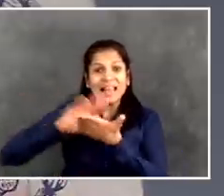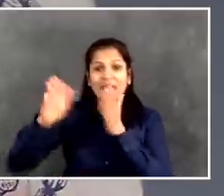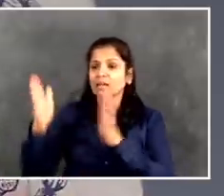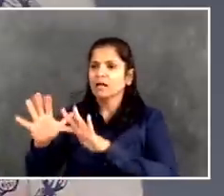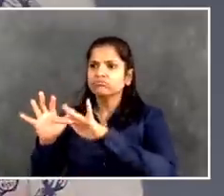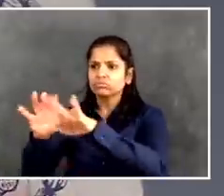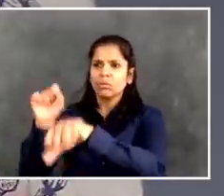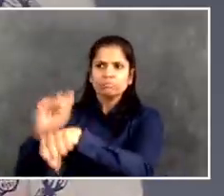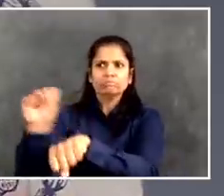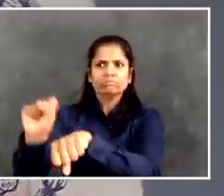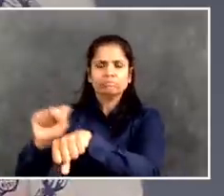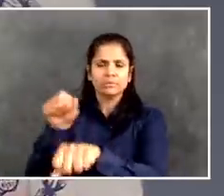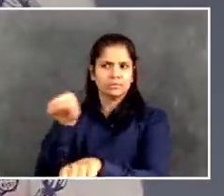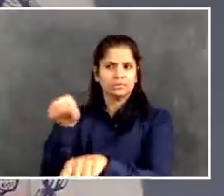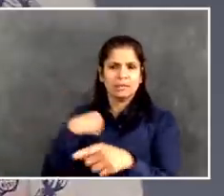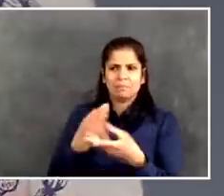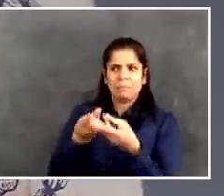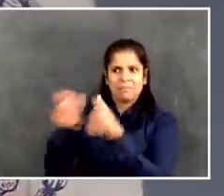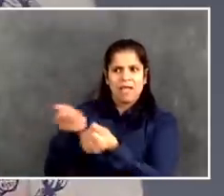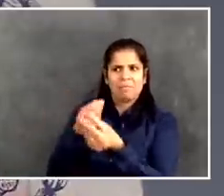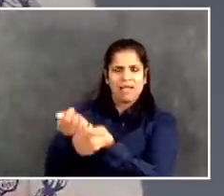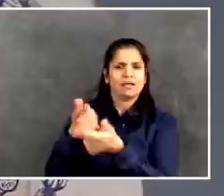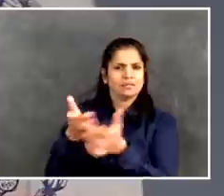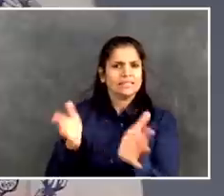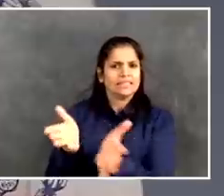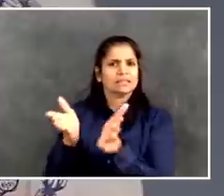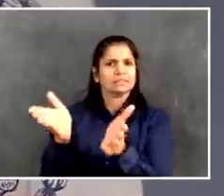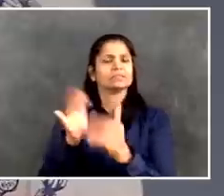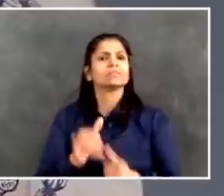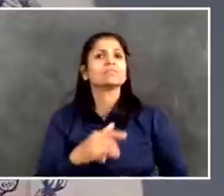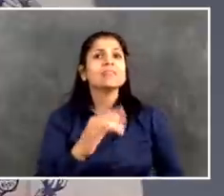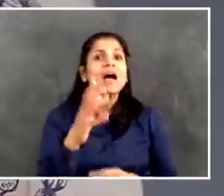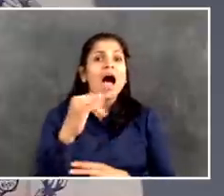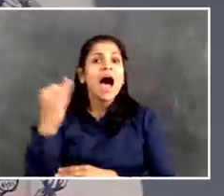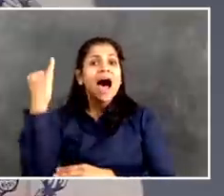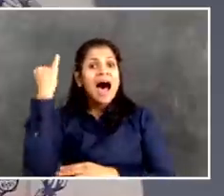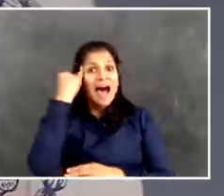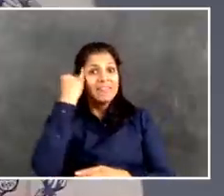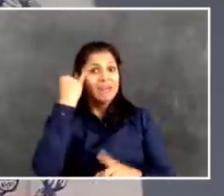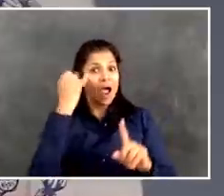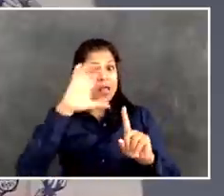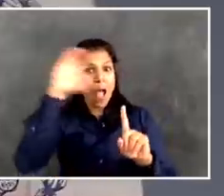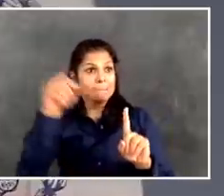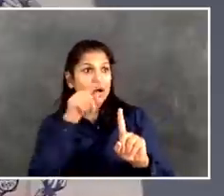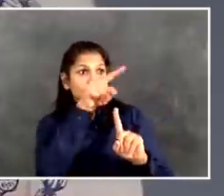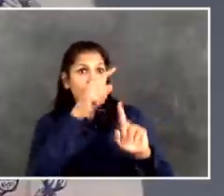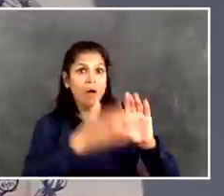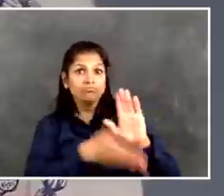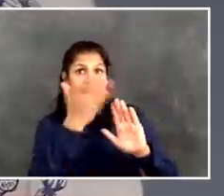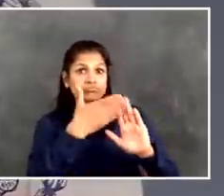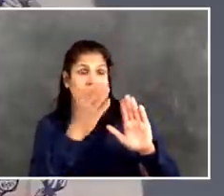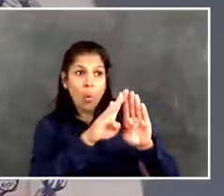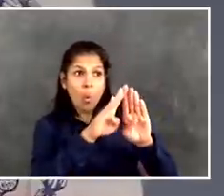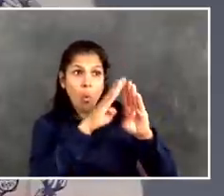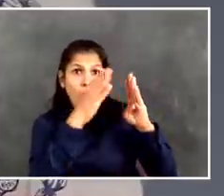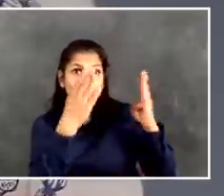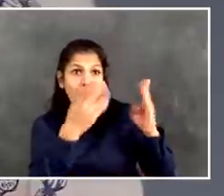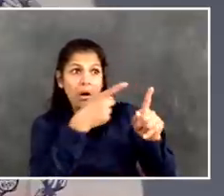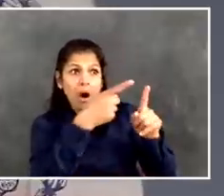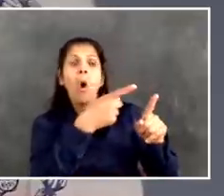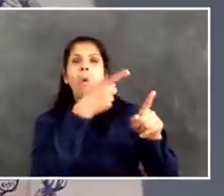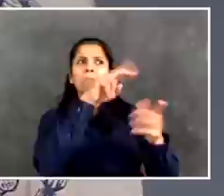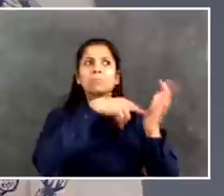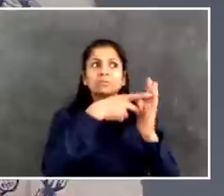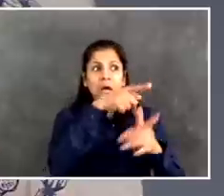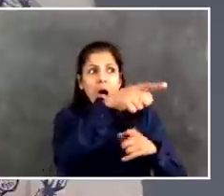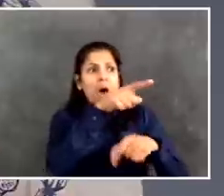people could gather in one place or any of those things. The second reason was money. We're running out of money. This is obviously, you know, the crucial